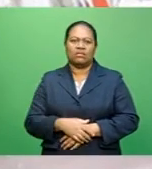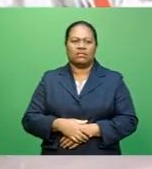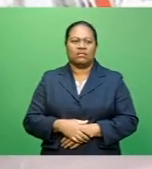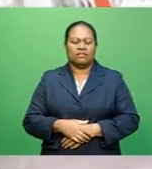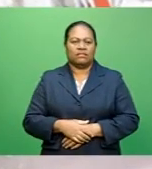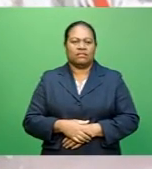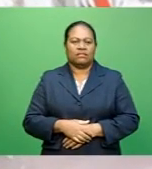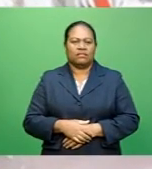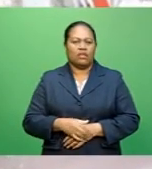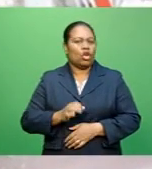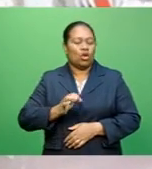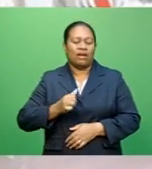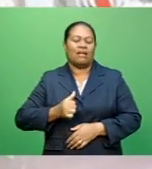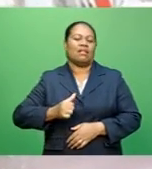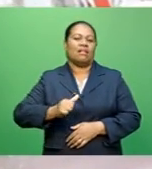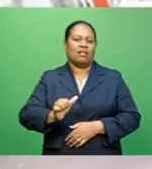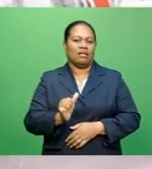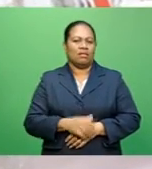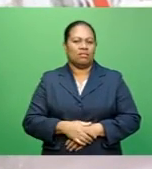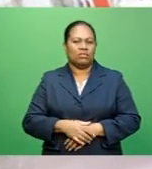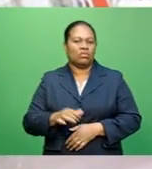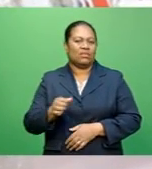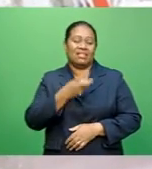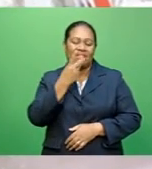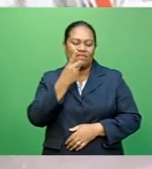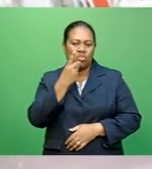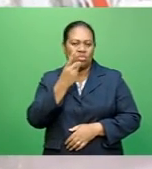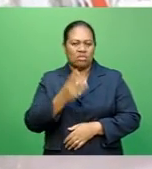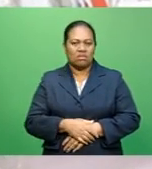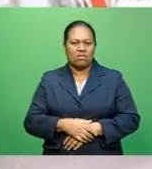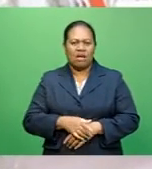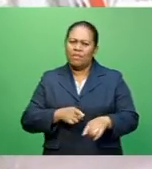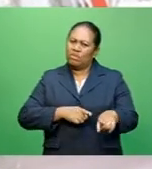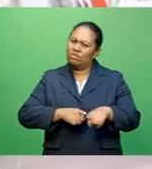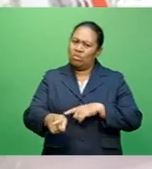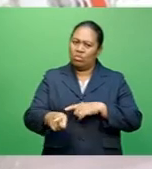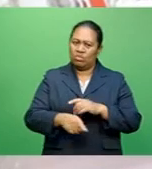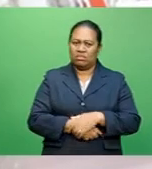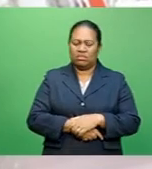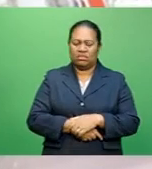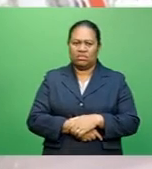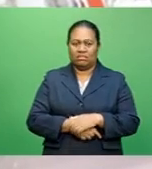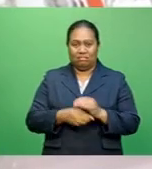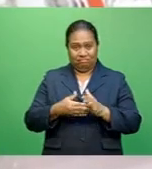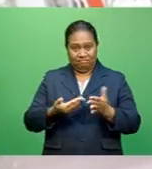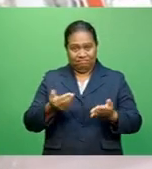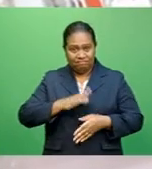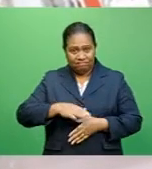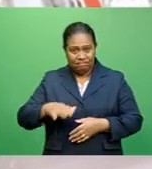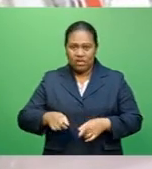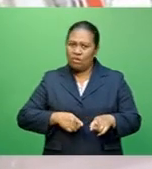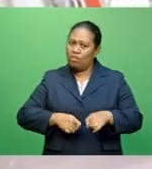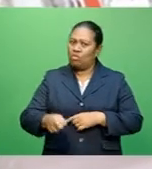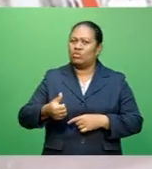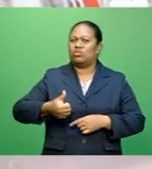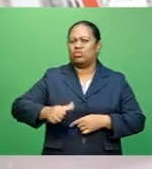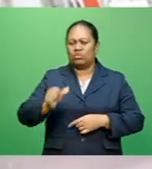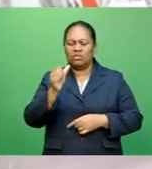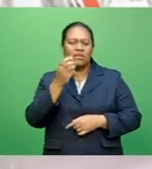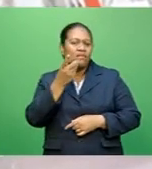allowing them to take the phone because mostly children nowadays, they're using their phone by